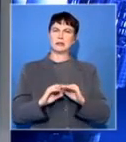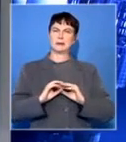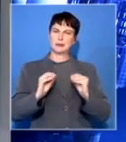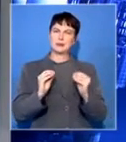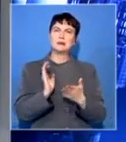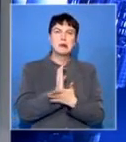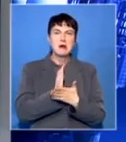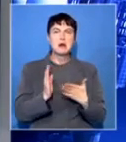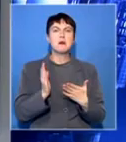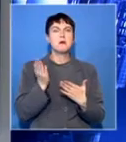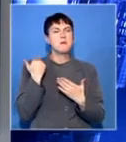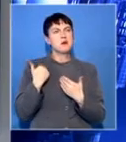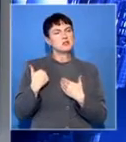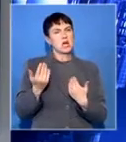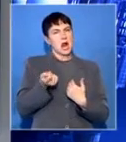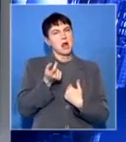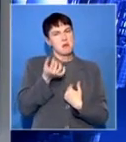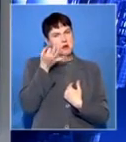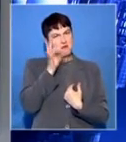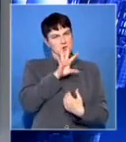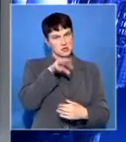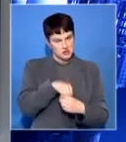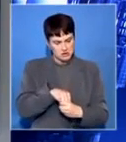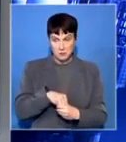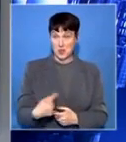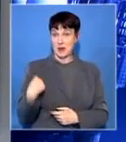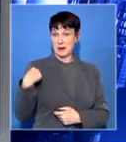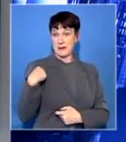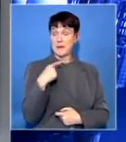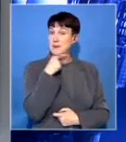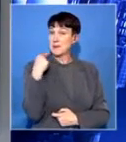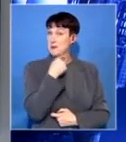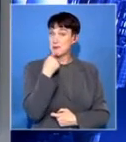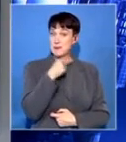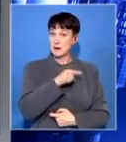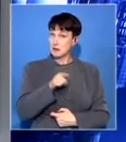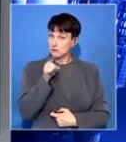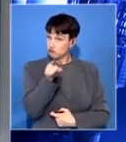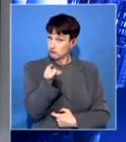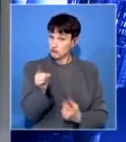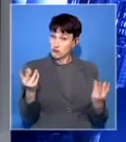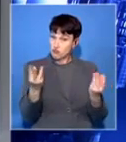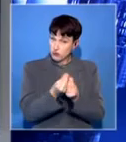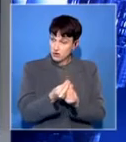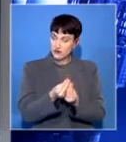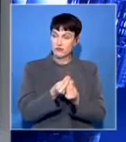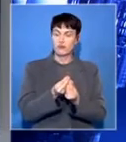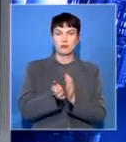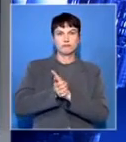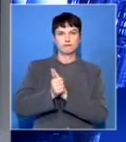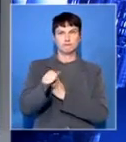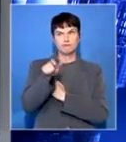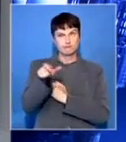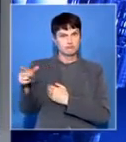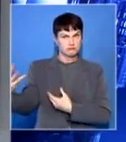was involvement from the start, though. Then you got involved directly with a team of technical experts. Do you feel that